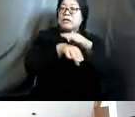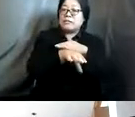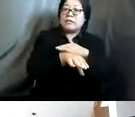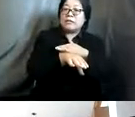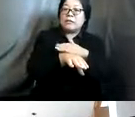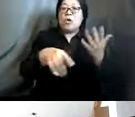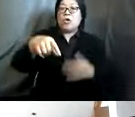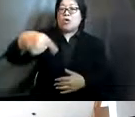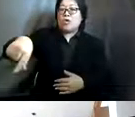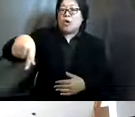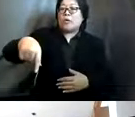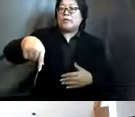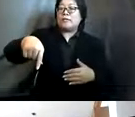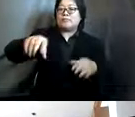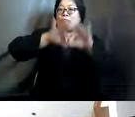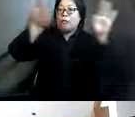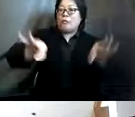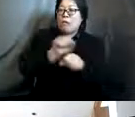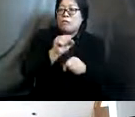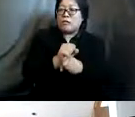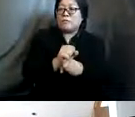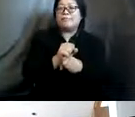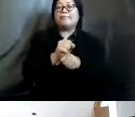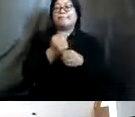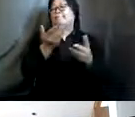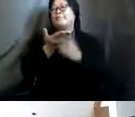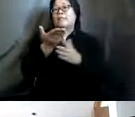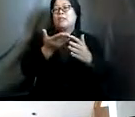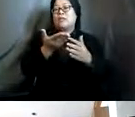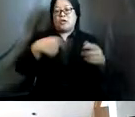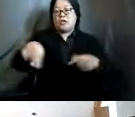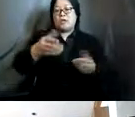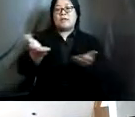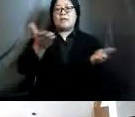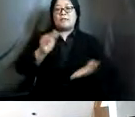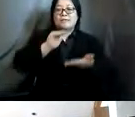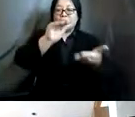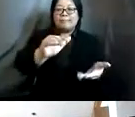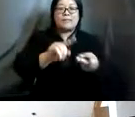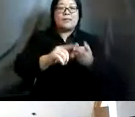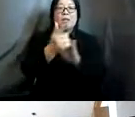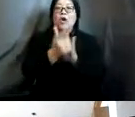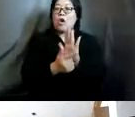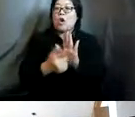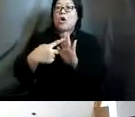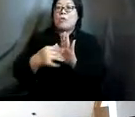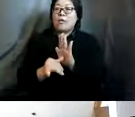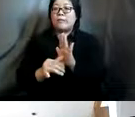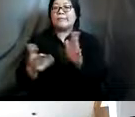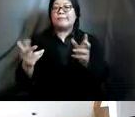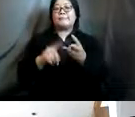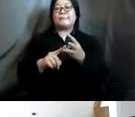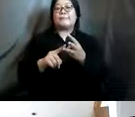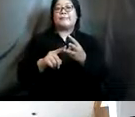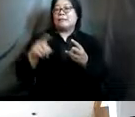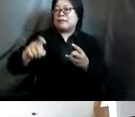comprehensive framework would be again through quality service delivery looking at enabling laws and policies looking at addressing harmful social norms